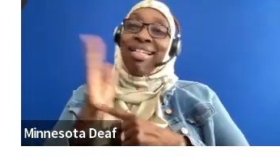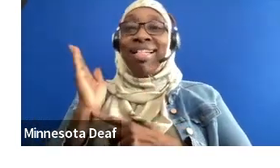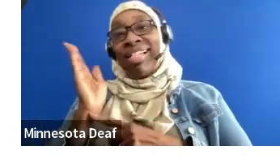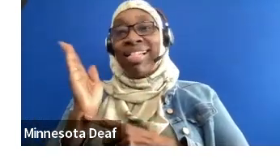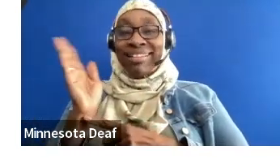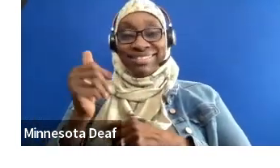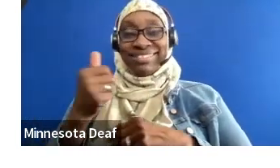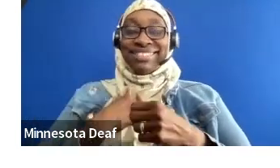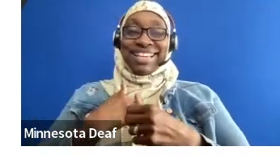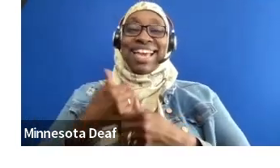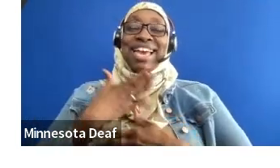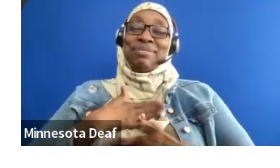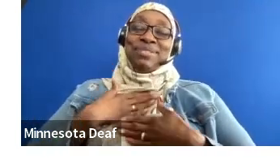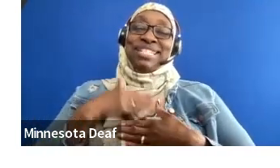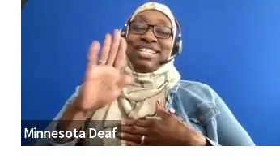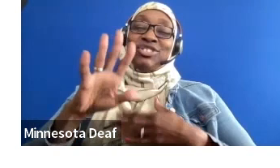be here. Thank you so much.